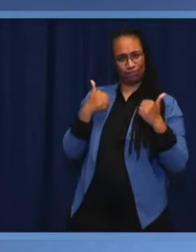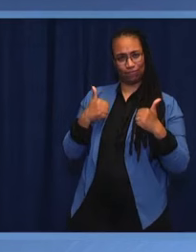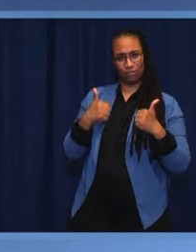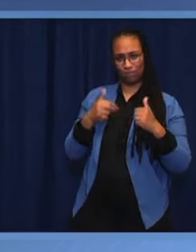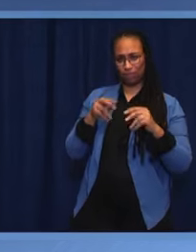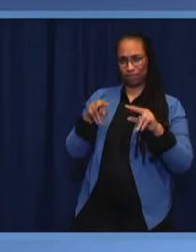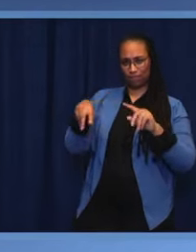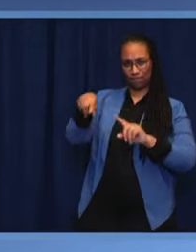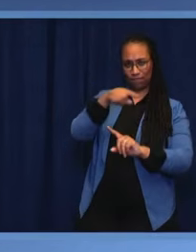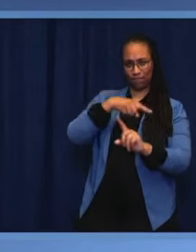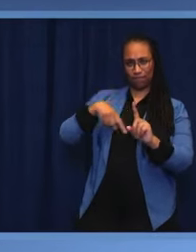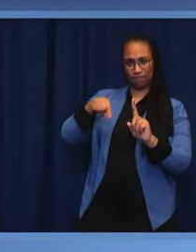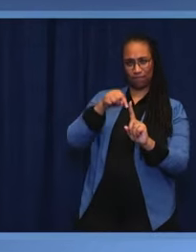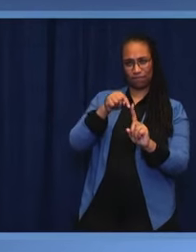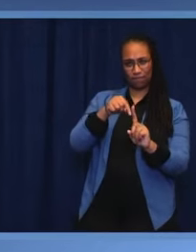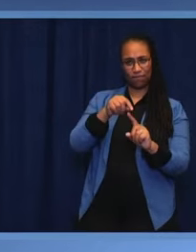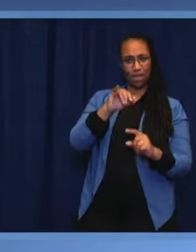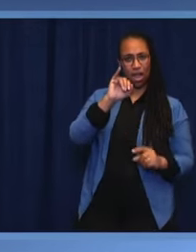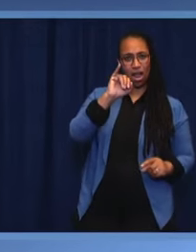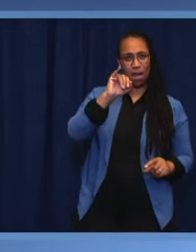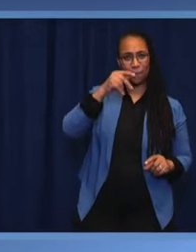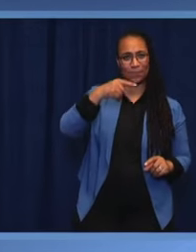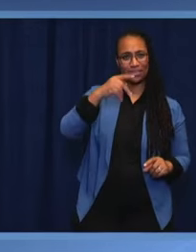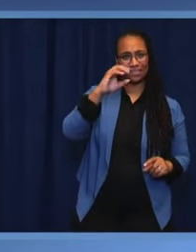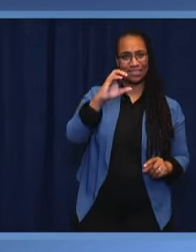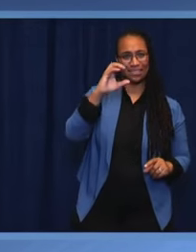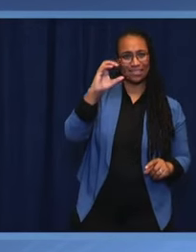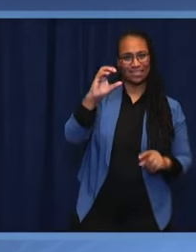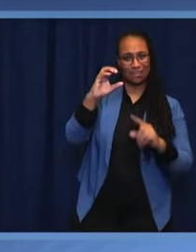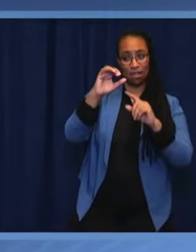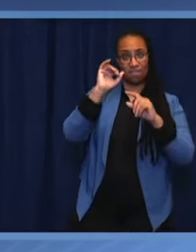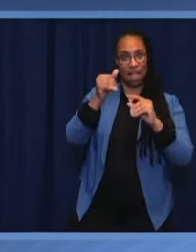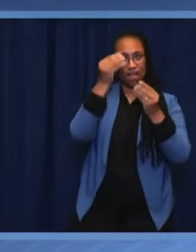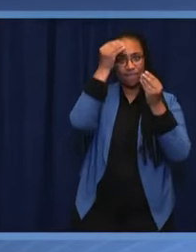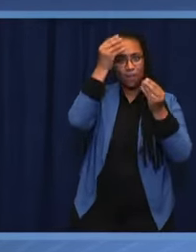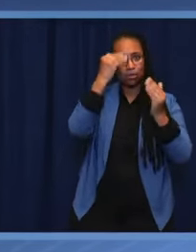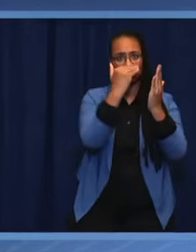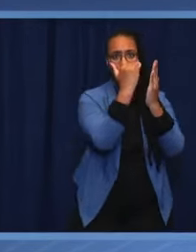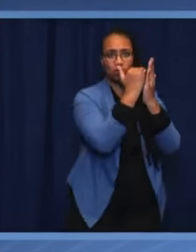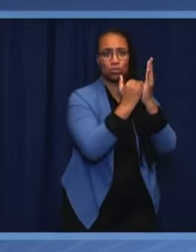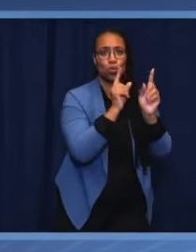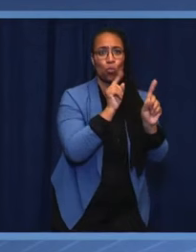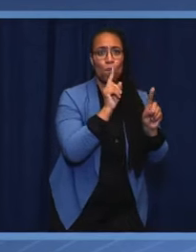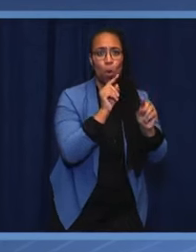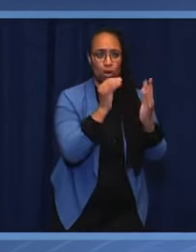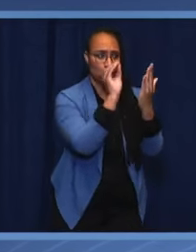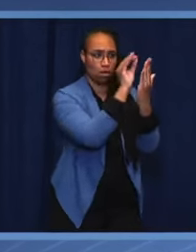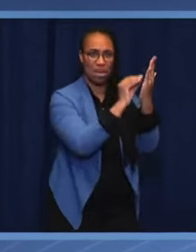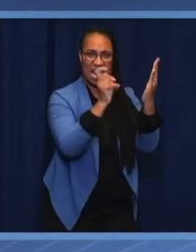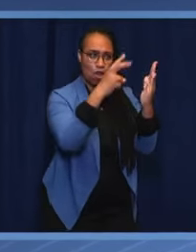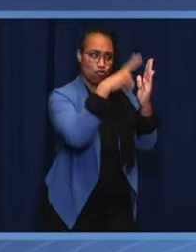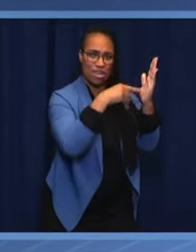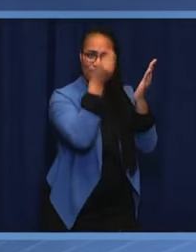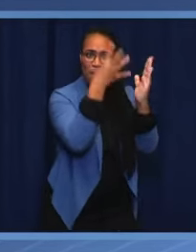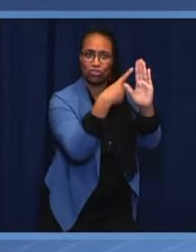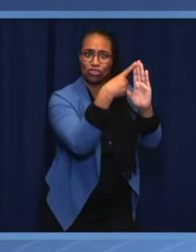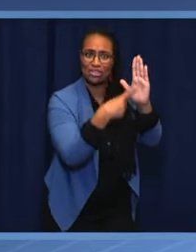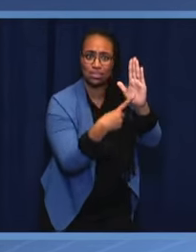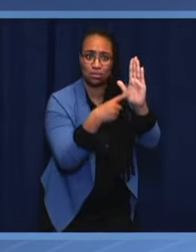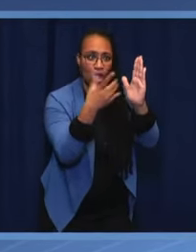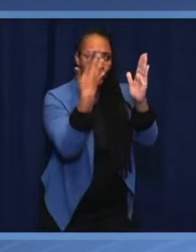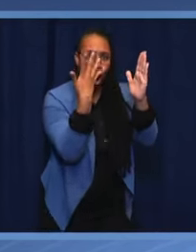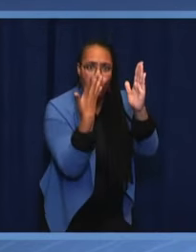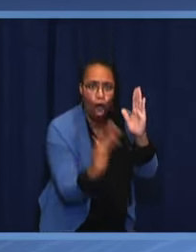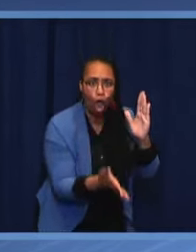report on global warming. To summarize it,